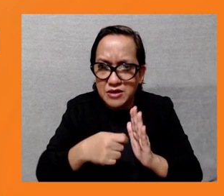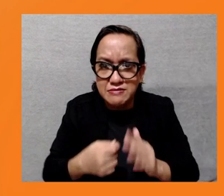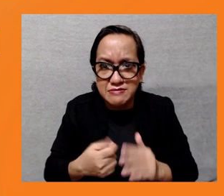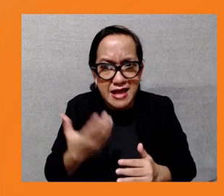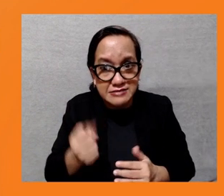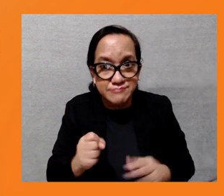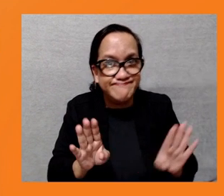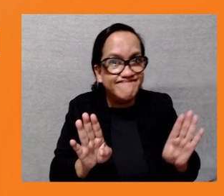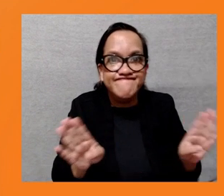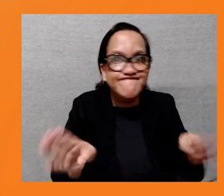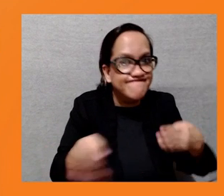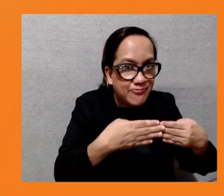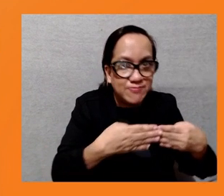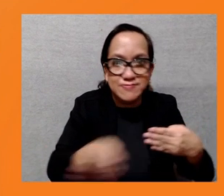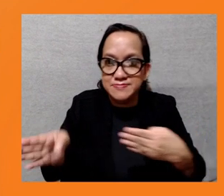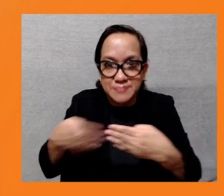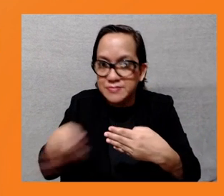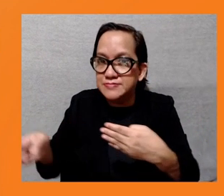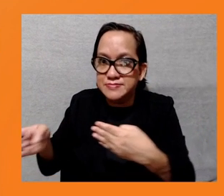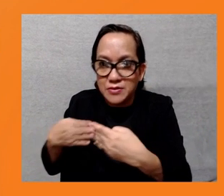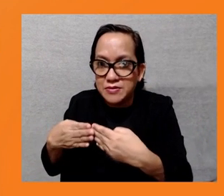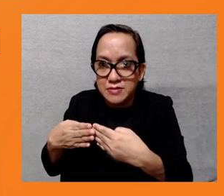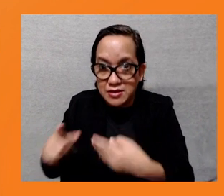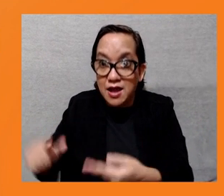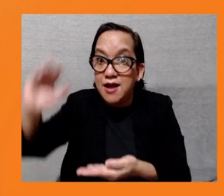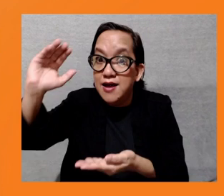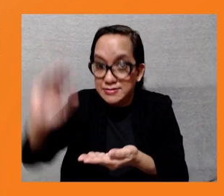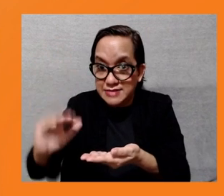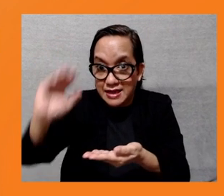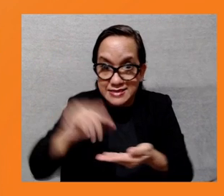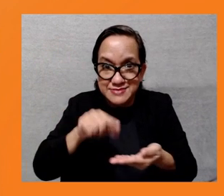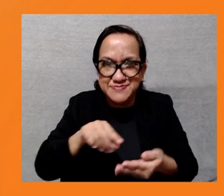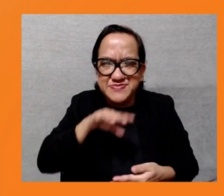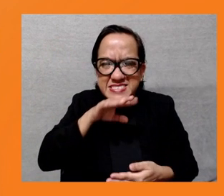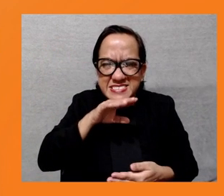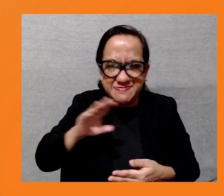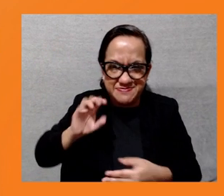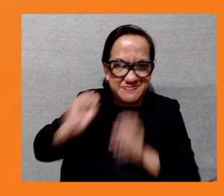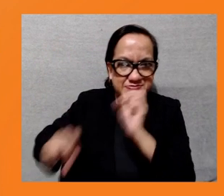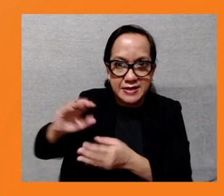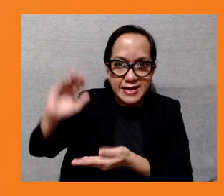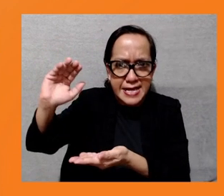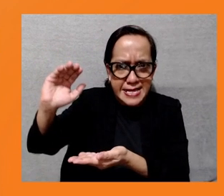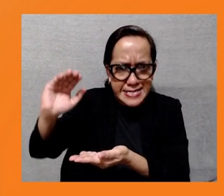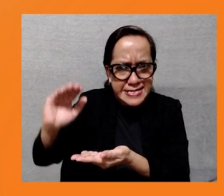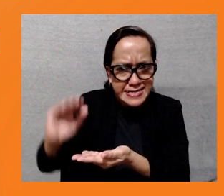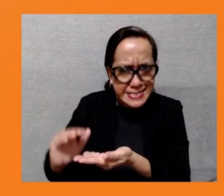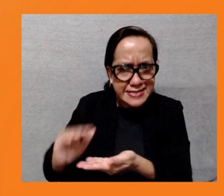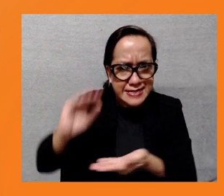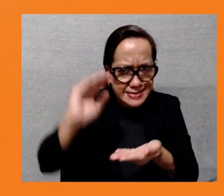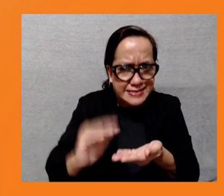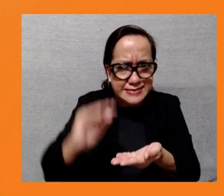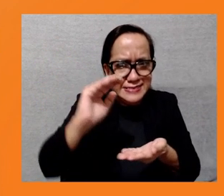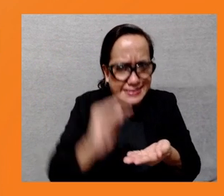reduce greenhouse gas emissions from them. And we want to be able to accelerate closure as quickly as possible. So there are certain things